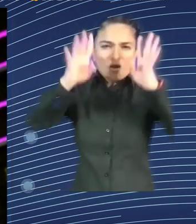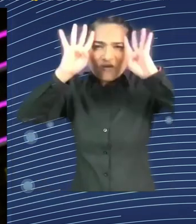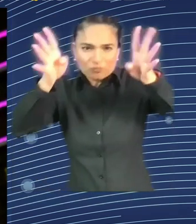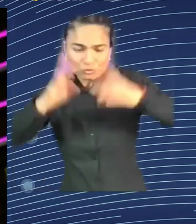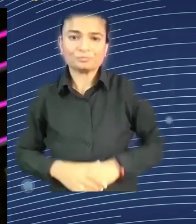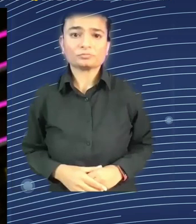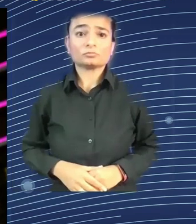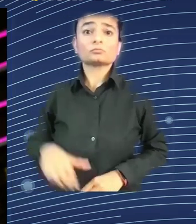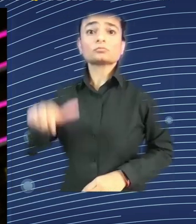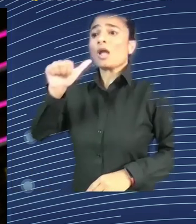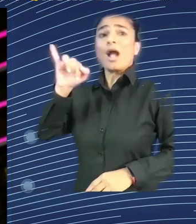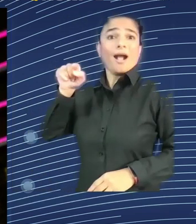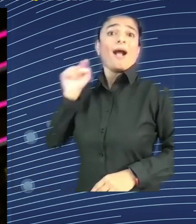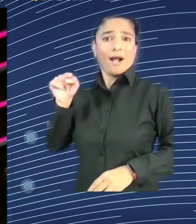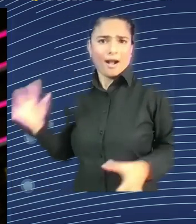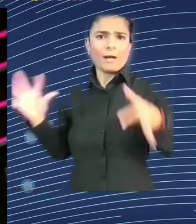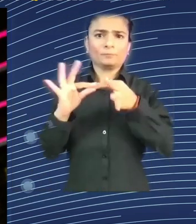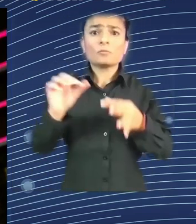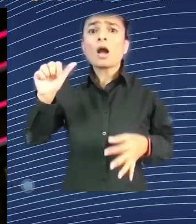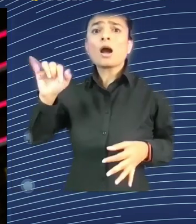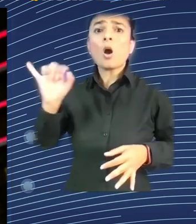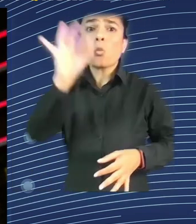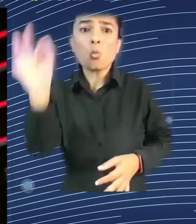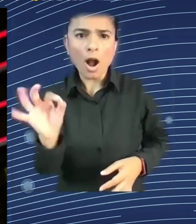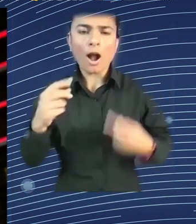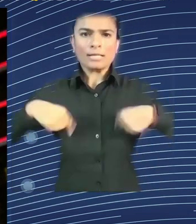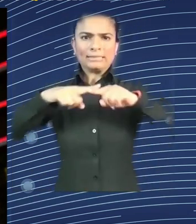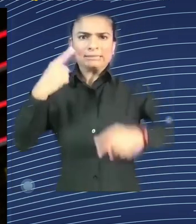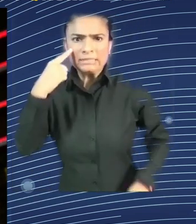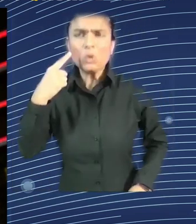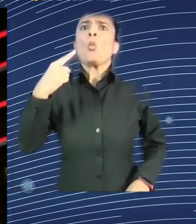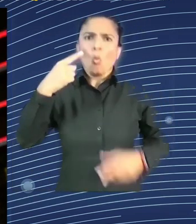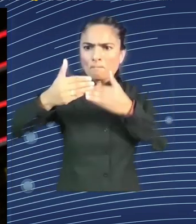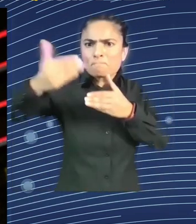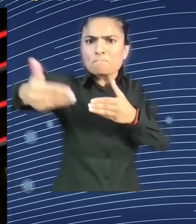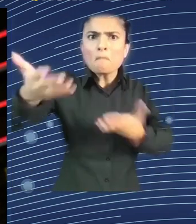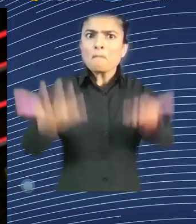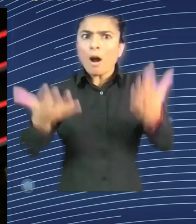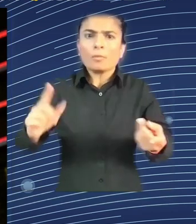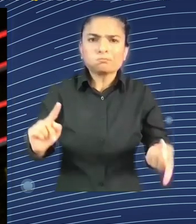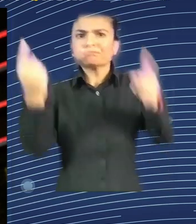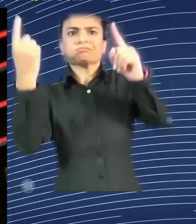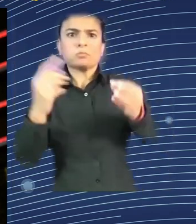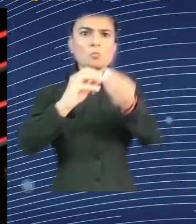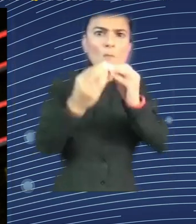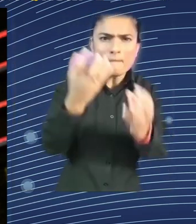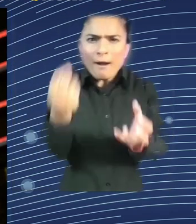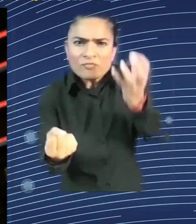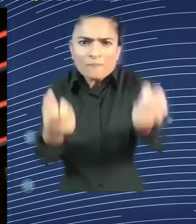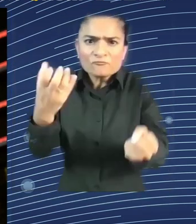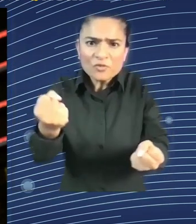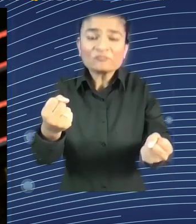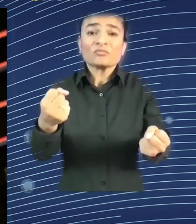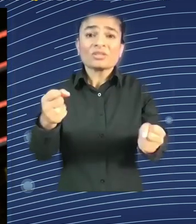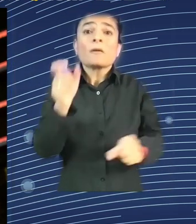companies that are in those rooms. And that creates a lot of discussion. So actually I think that it's often